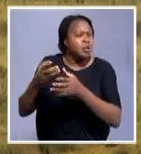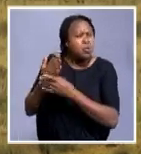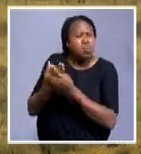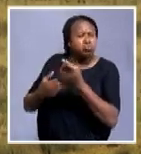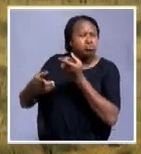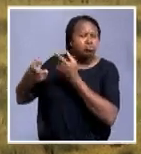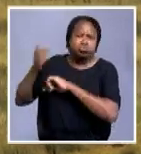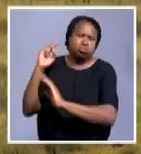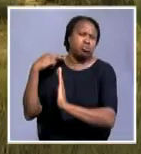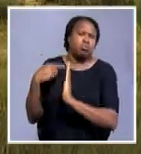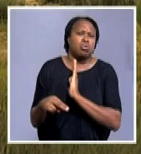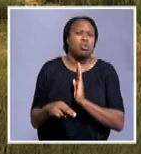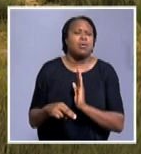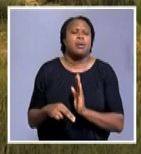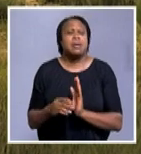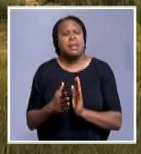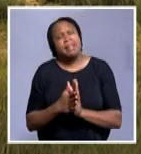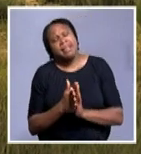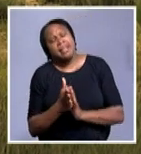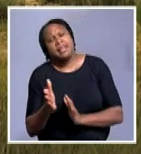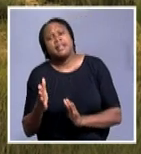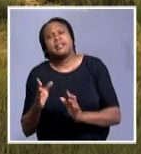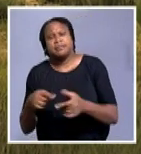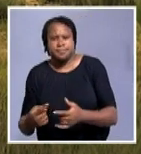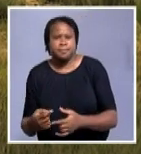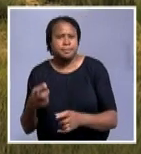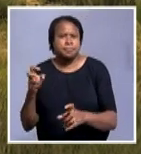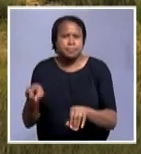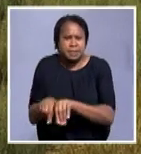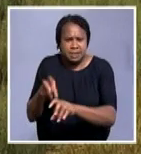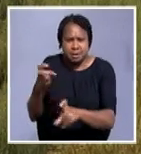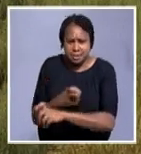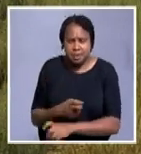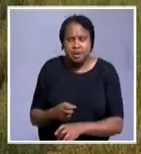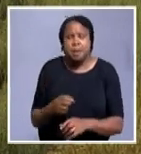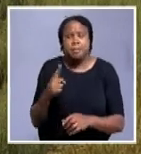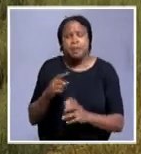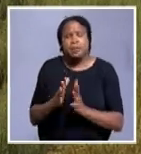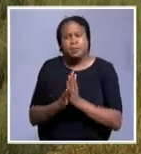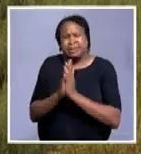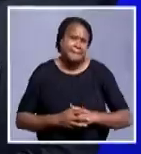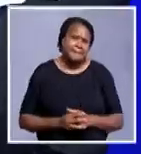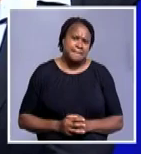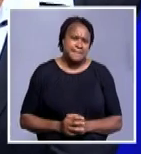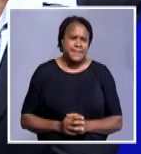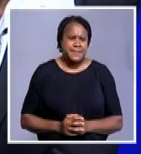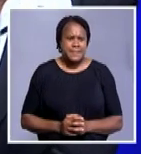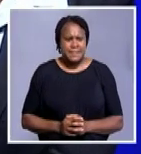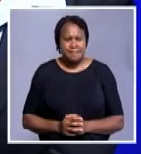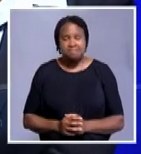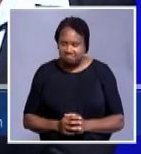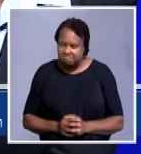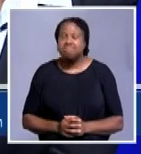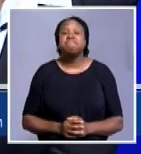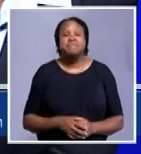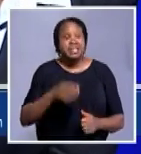that have driven some of the problems that we are seeing today. So for us, the interest is global. Remember, government